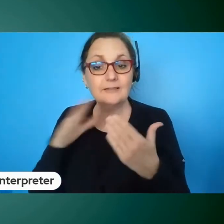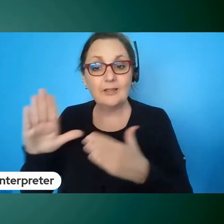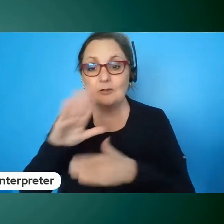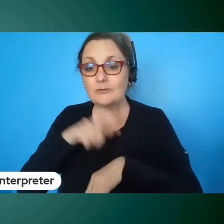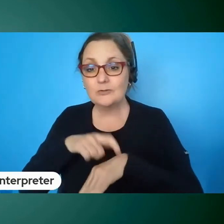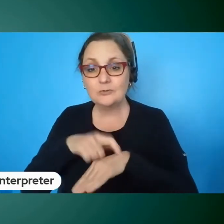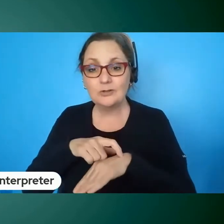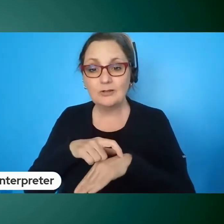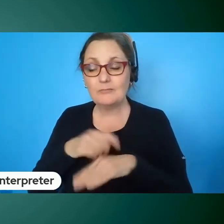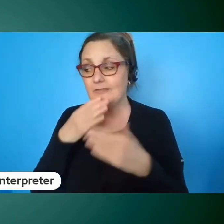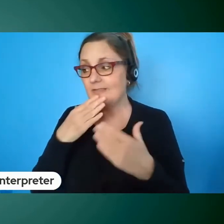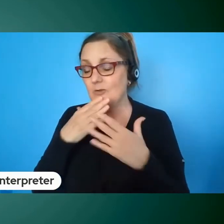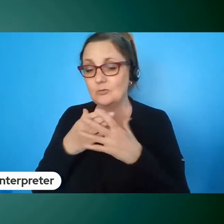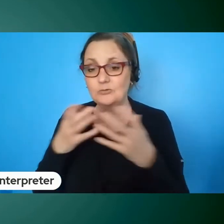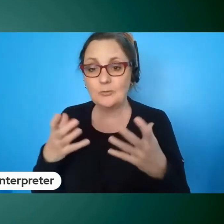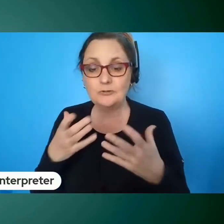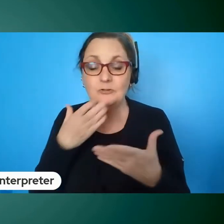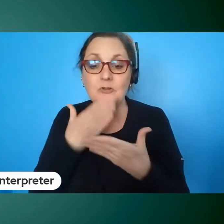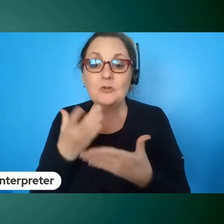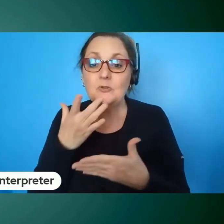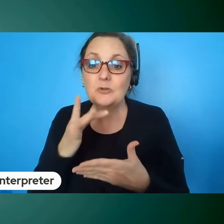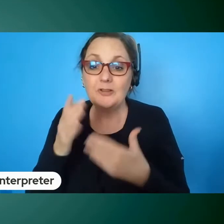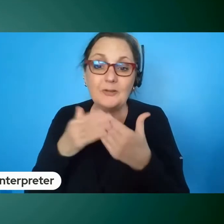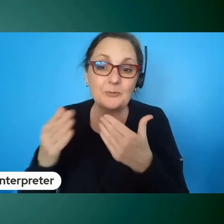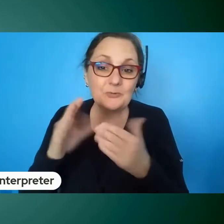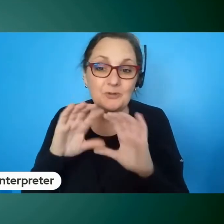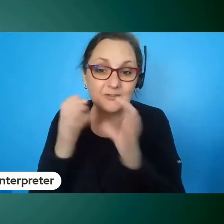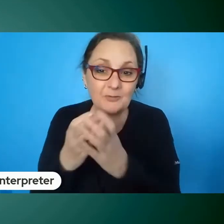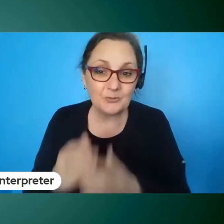folks thank you so much and good luck with the rest of your course